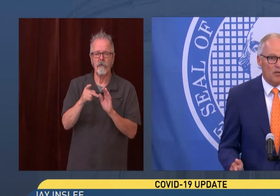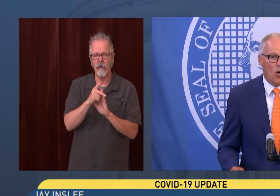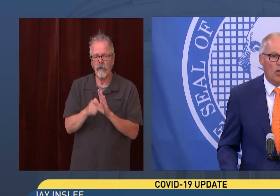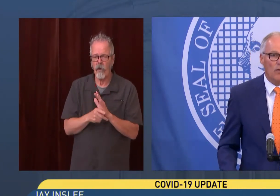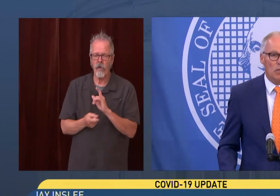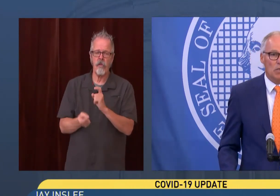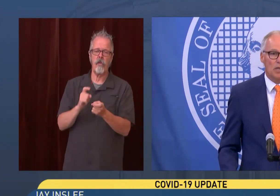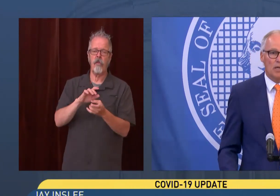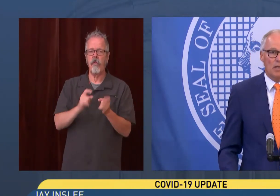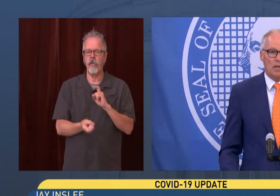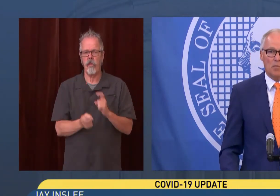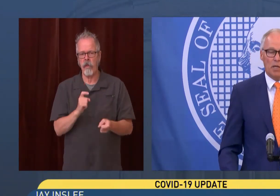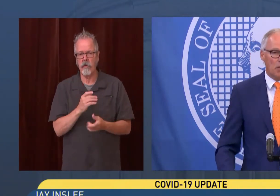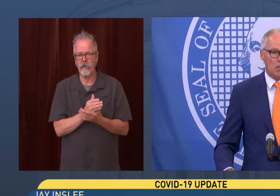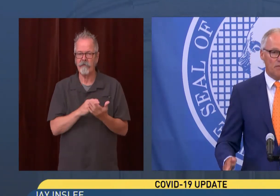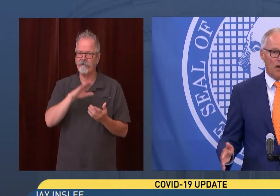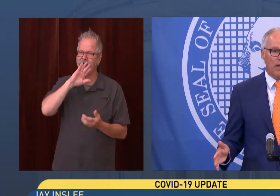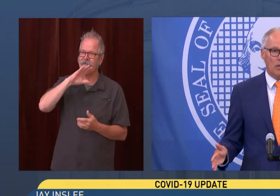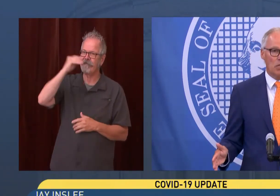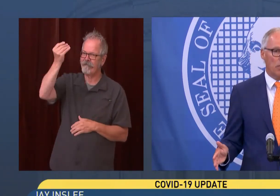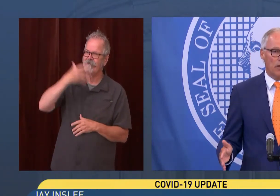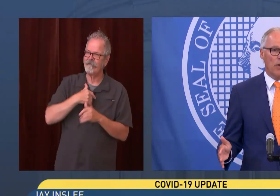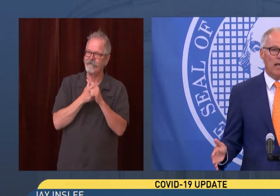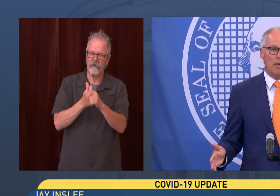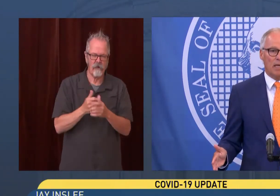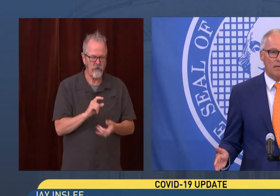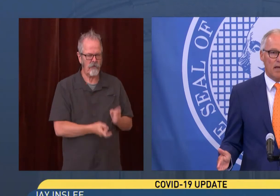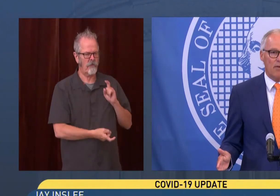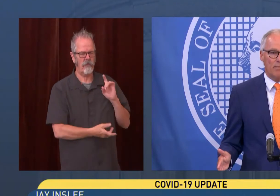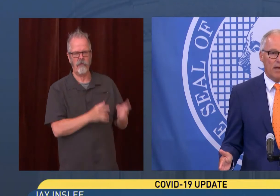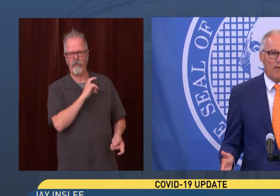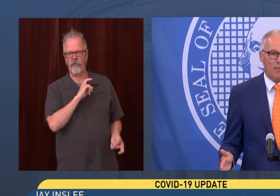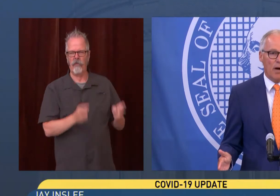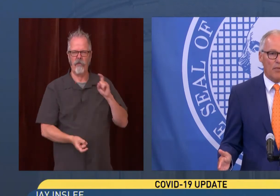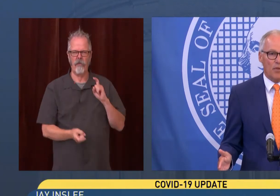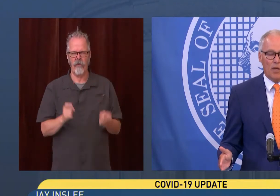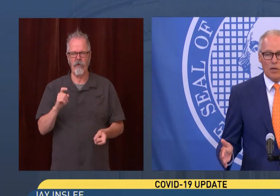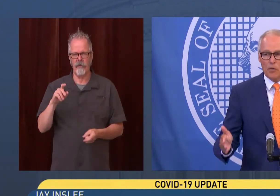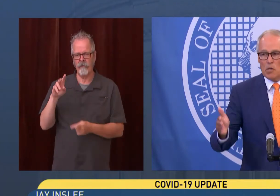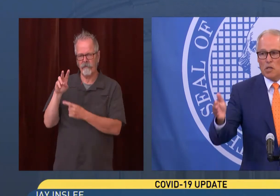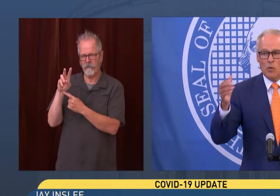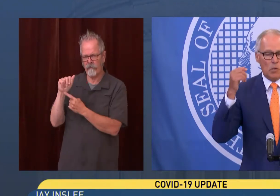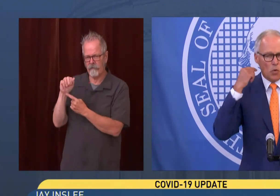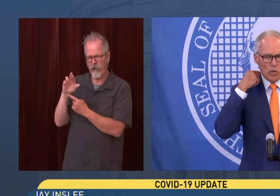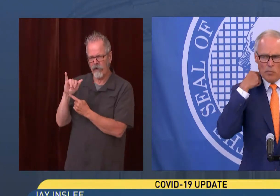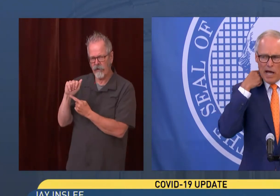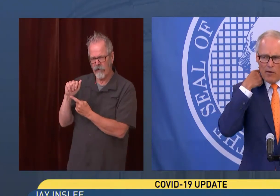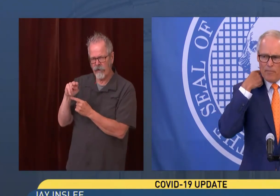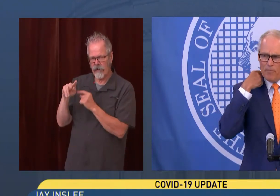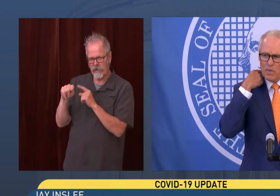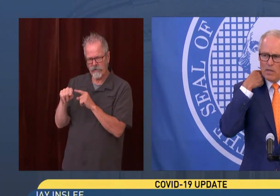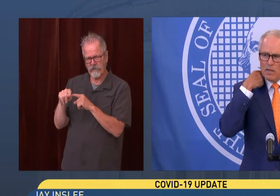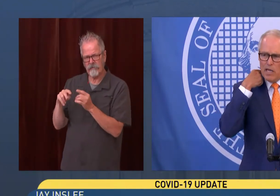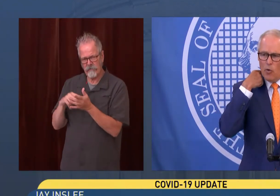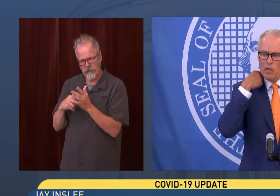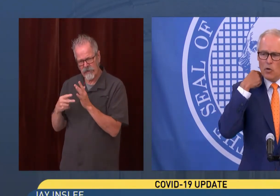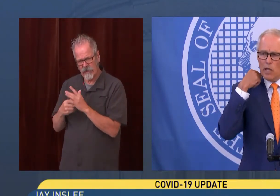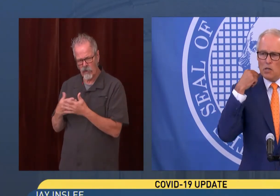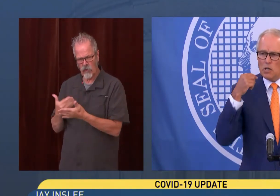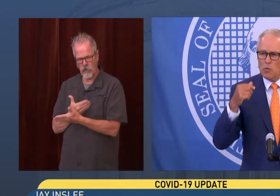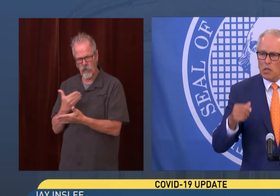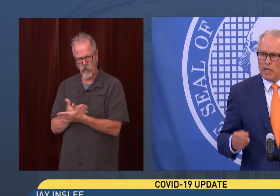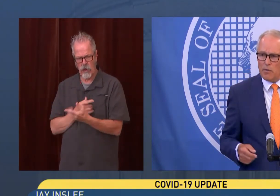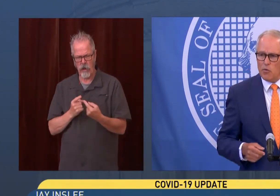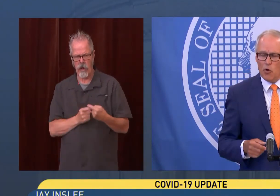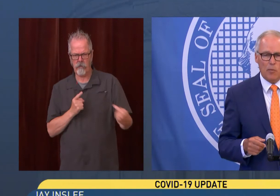frustrating to all of us? It's because this variant is true. We have a new enemy every, every month. This thing was only about, help me